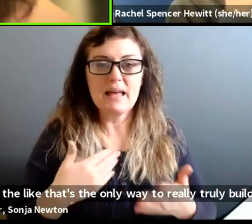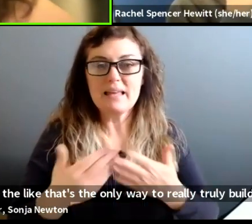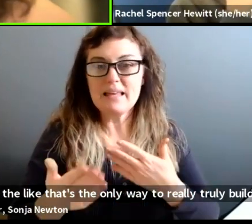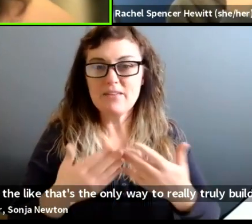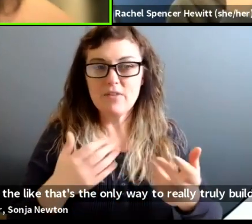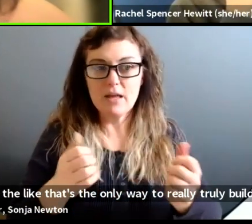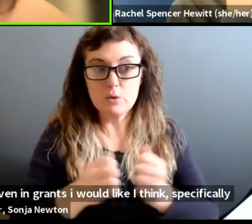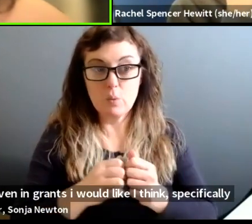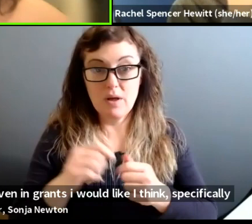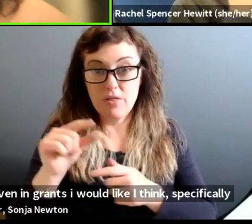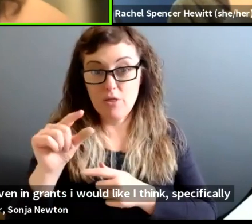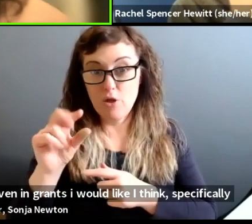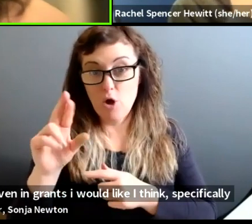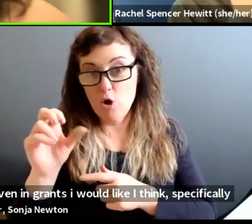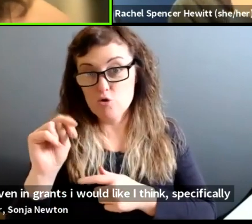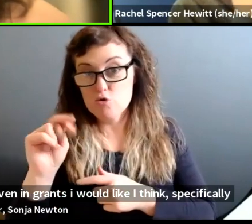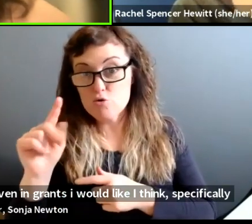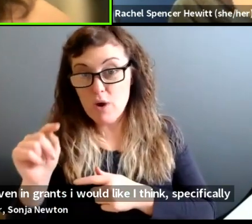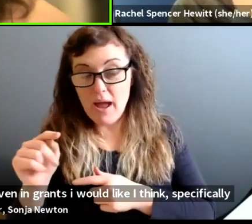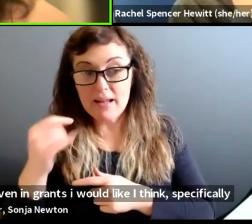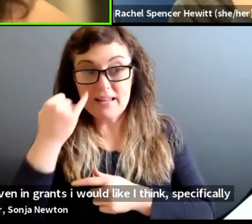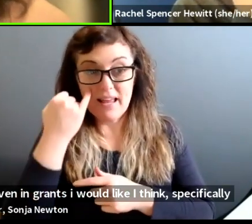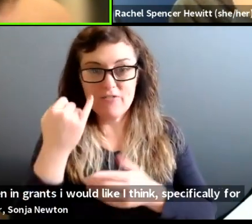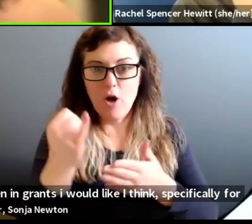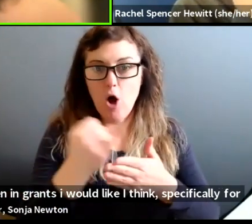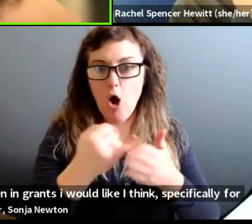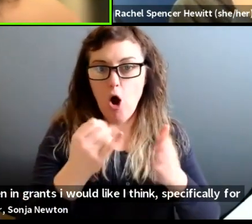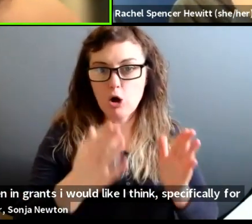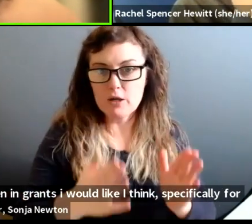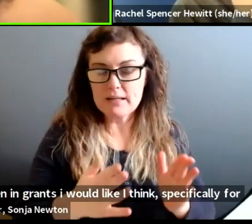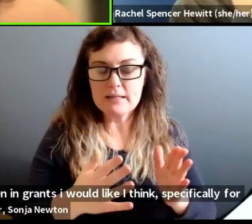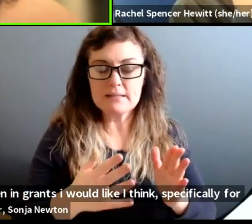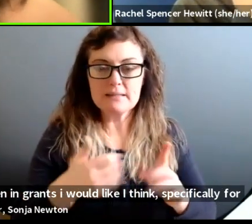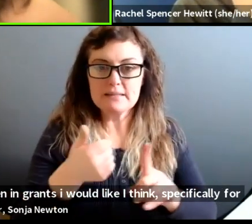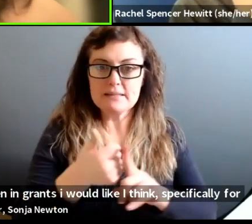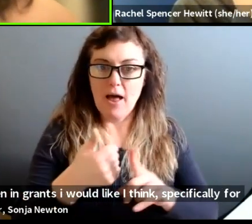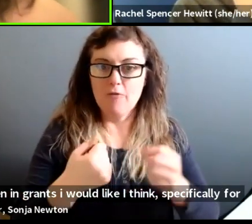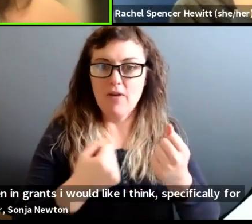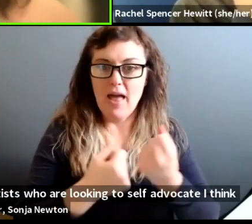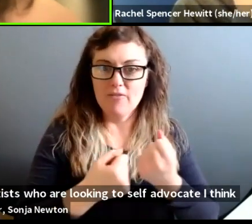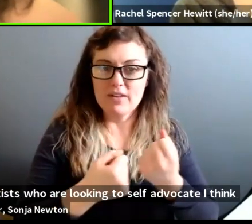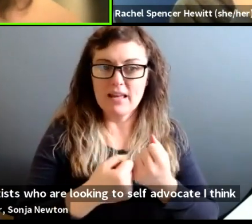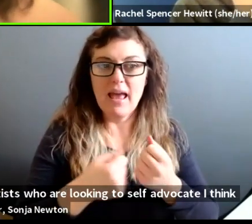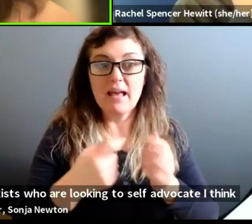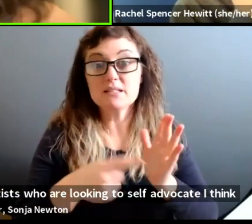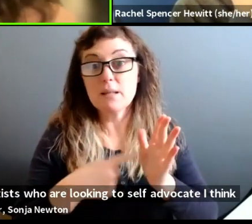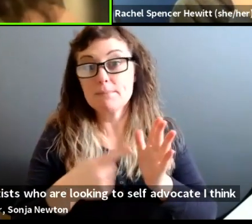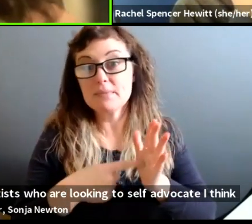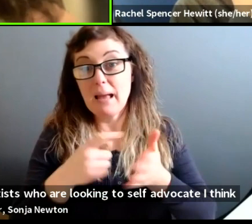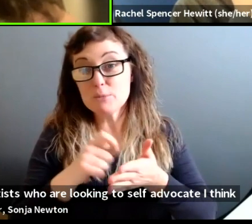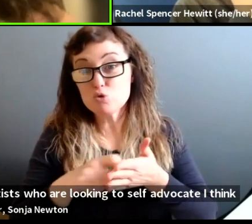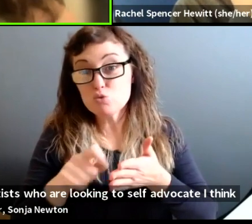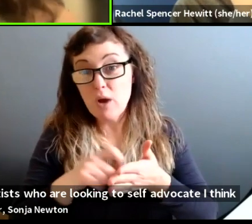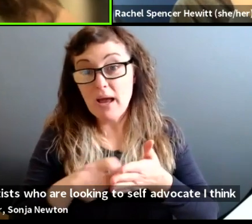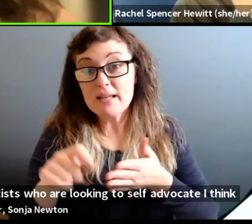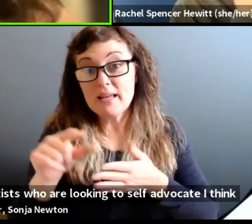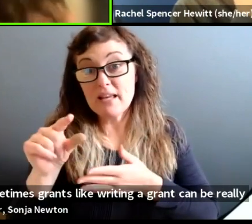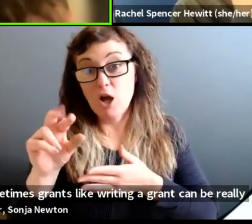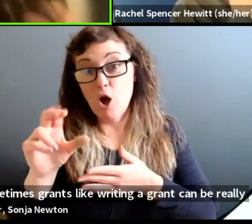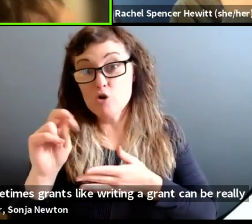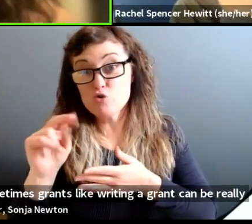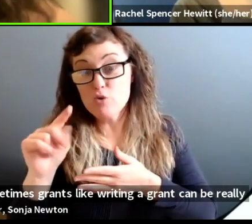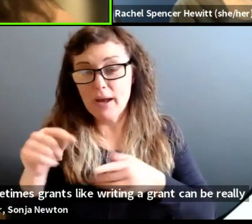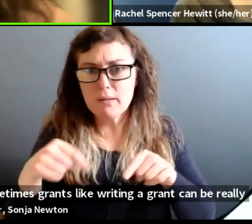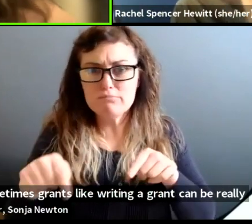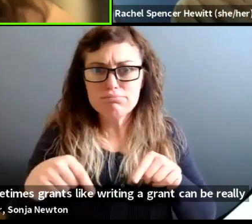specifically for artists who are looking to self-advocate, I think sometimes grants, like writing a grant can be really intimidating. And I think